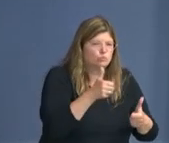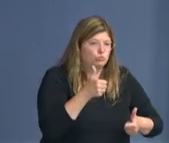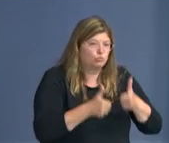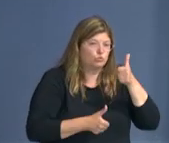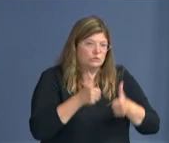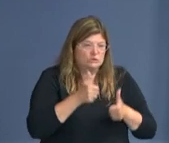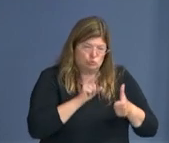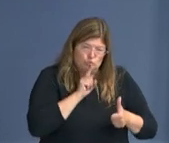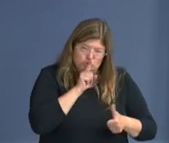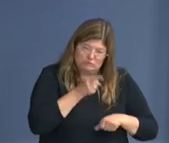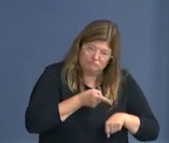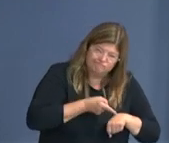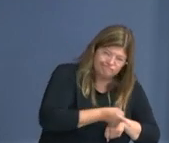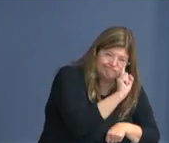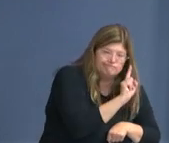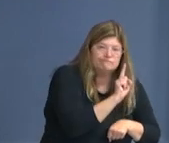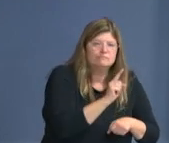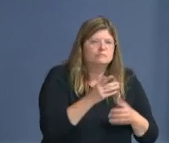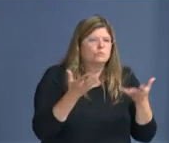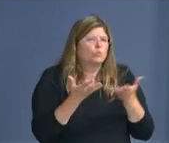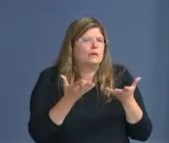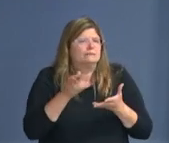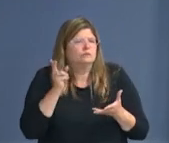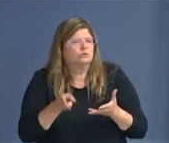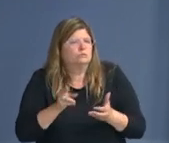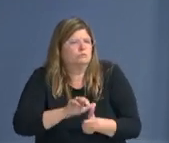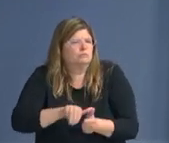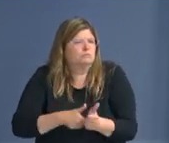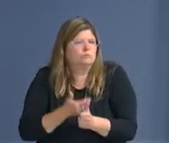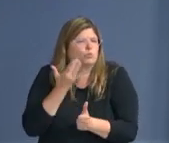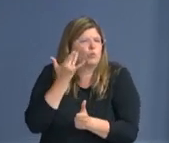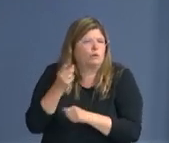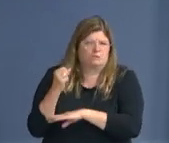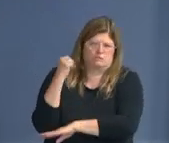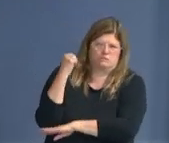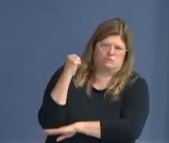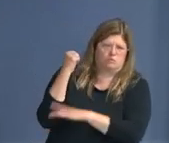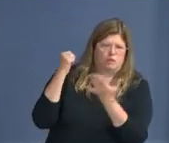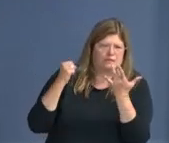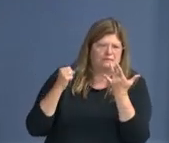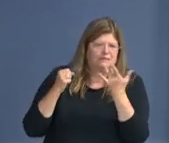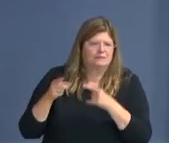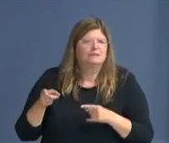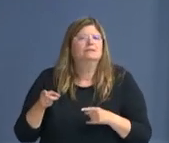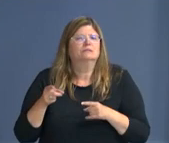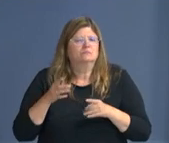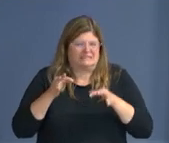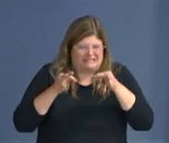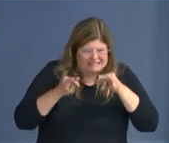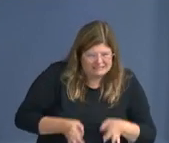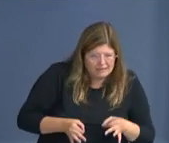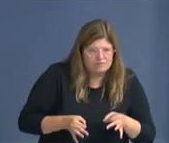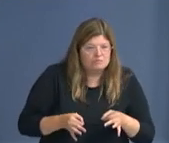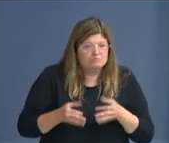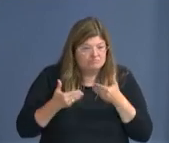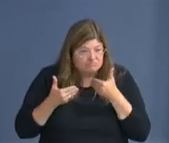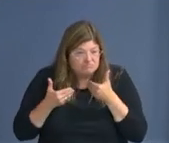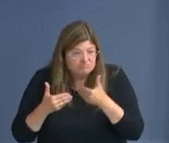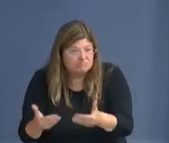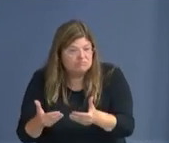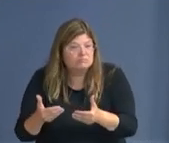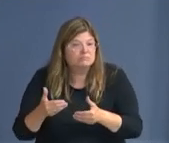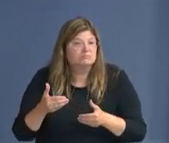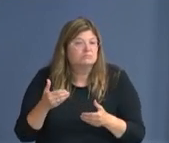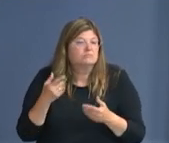broader community conversation, uh, and then, uh, move to ACT. So you say you're asking a passport, is that